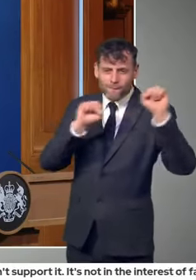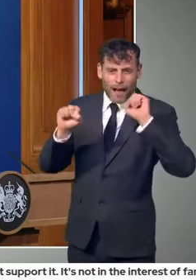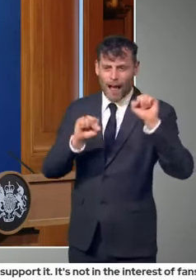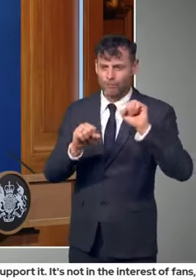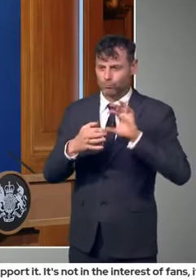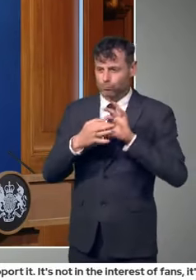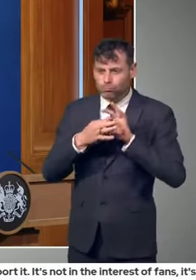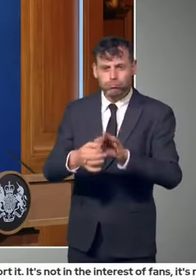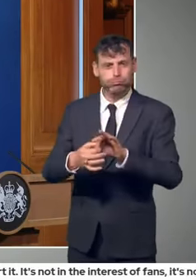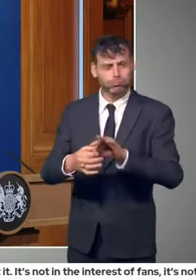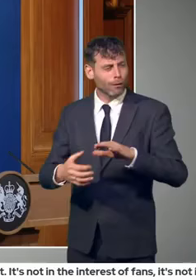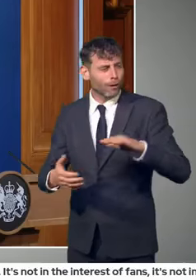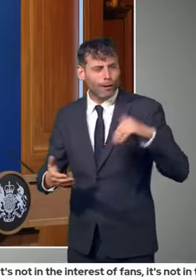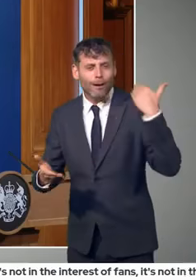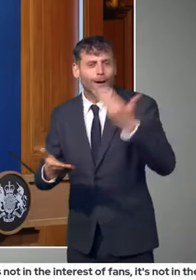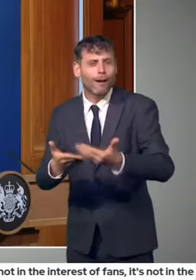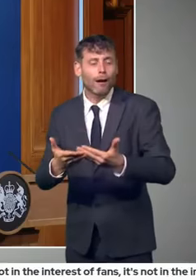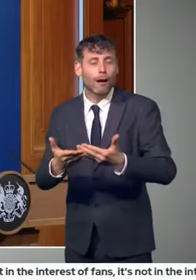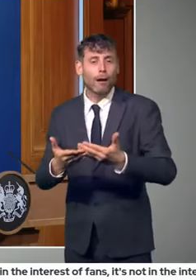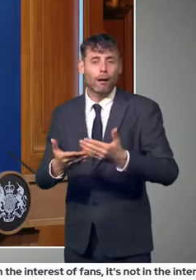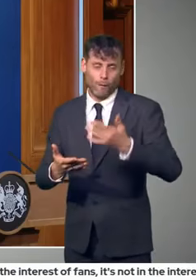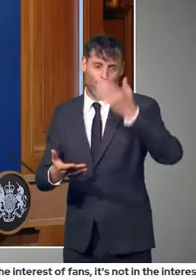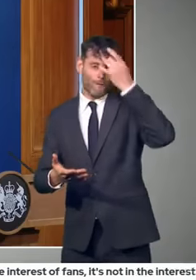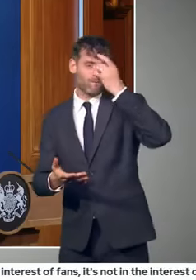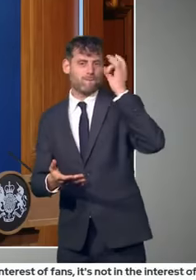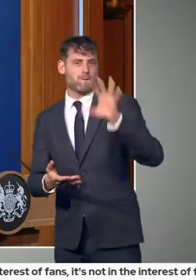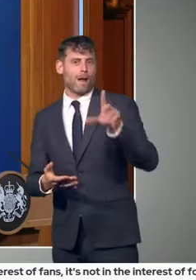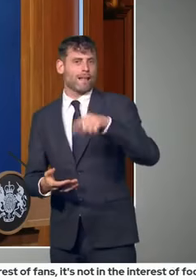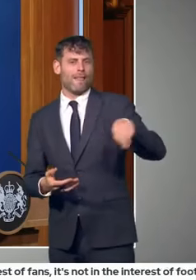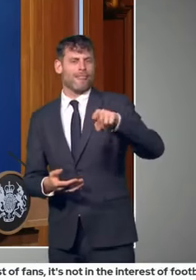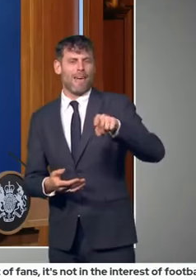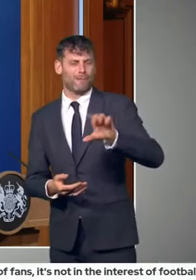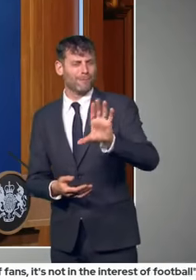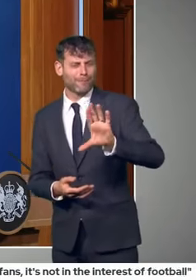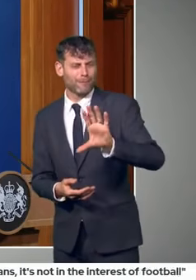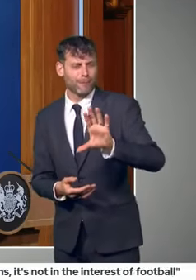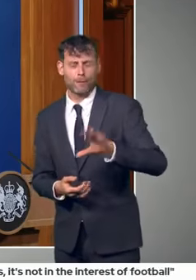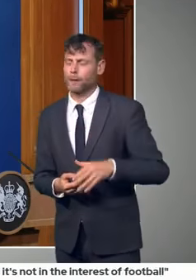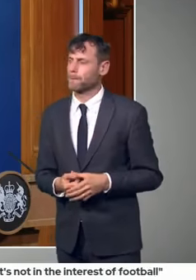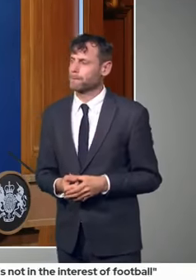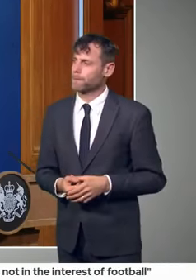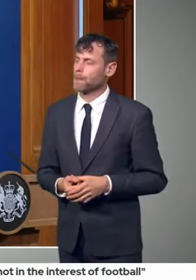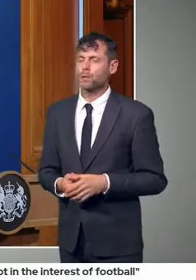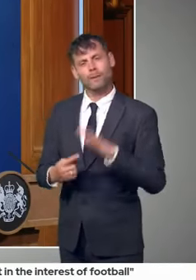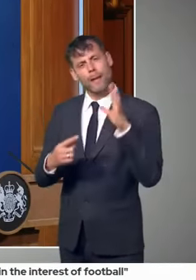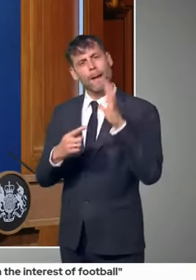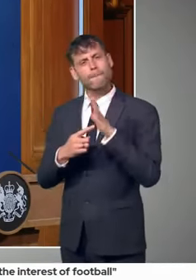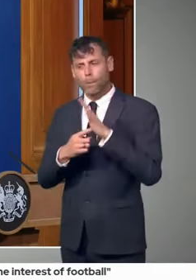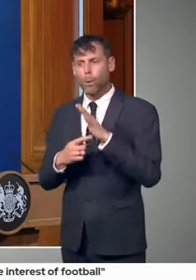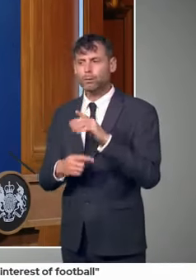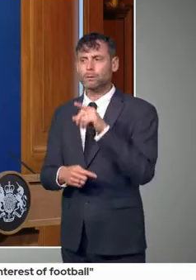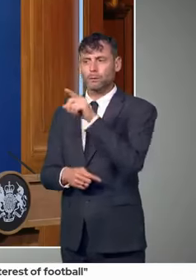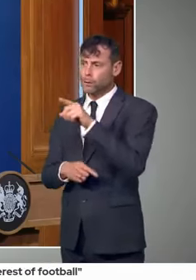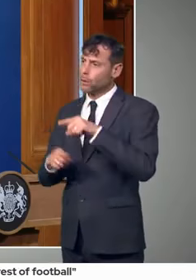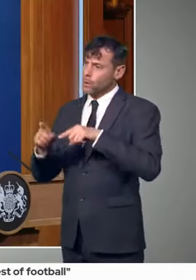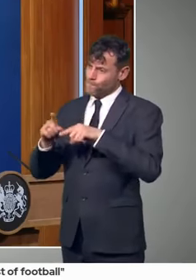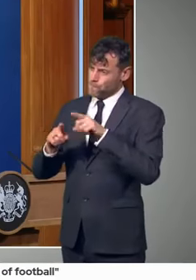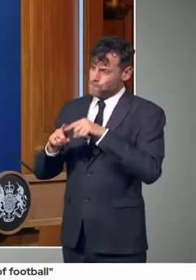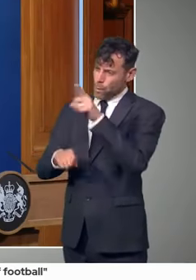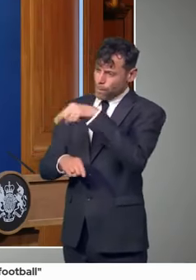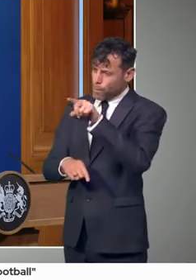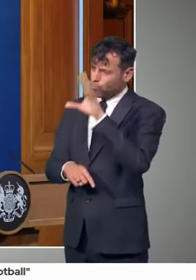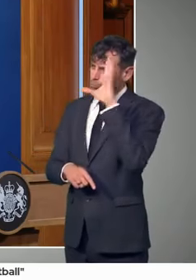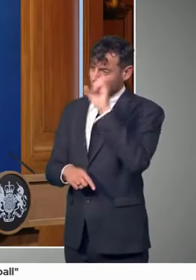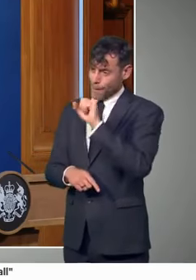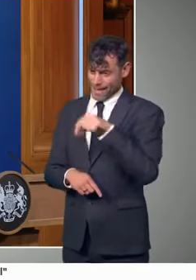answer to, to Emily, that we should forget the basic principle of, of competition, which is so important and